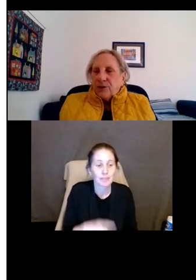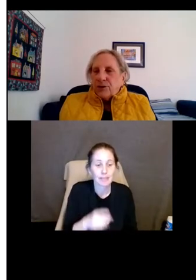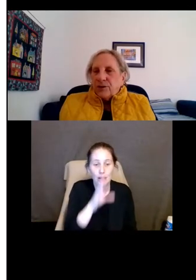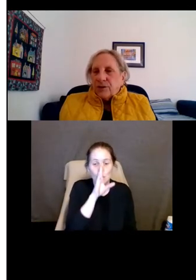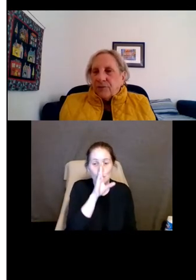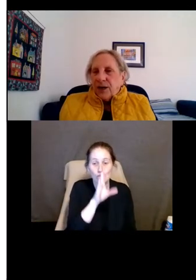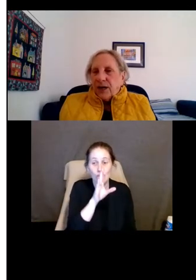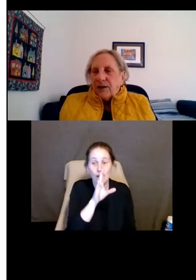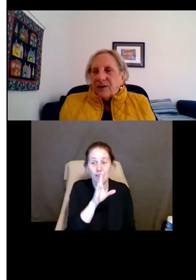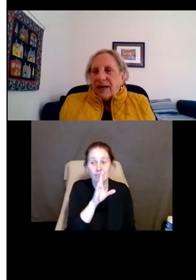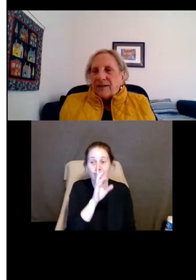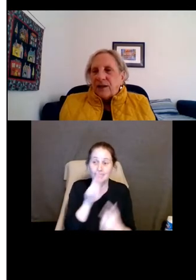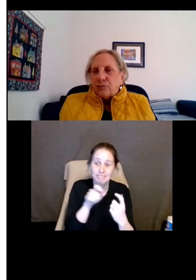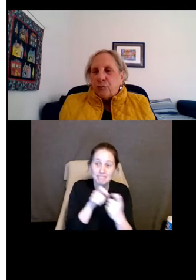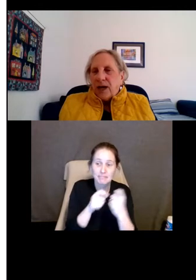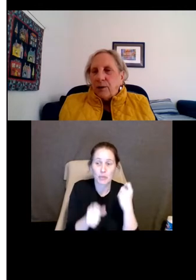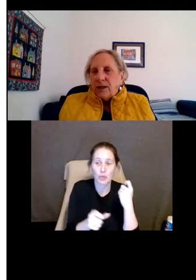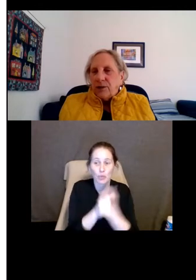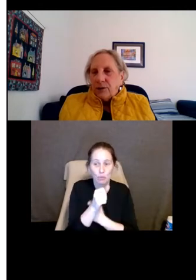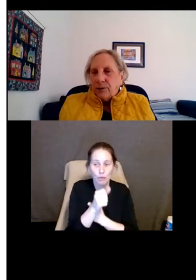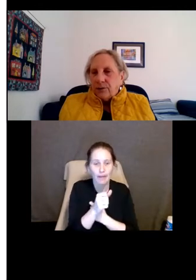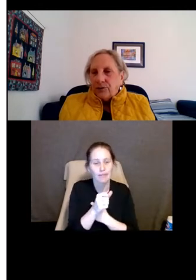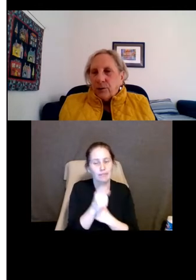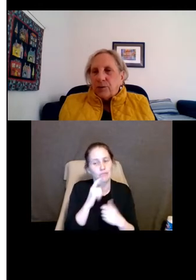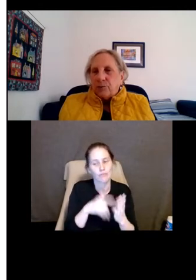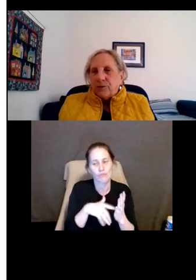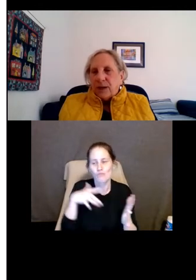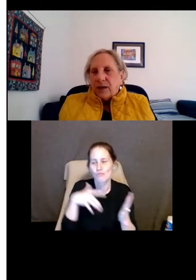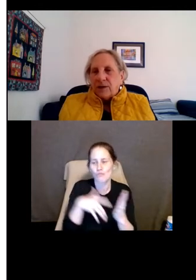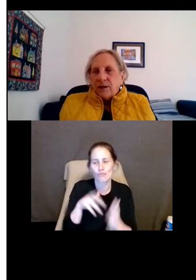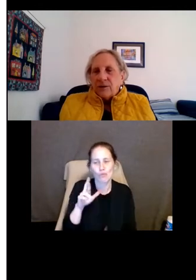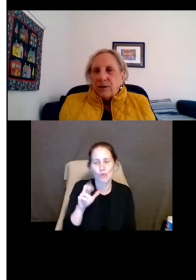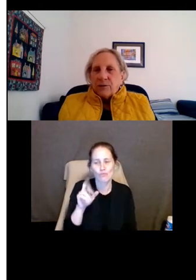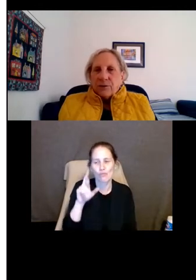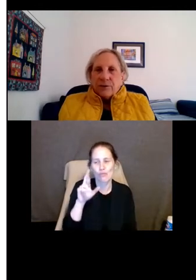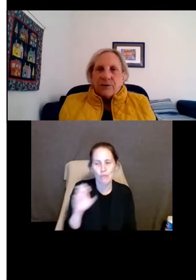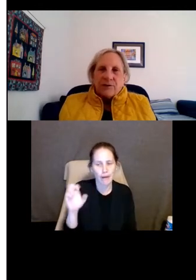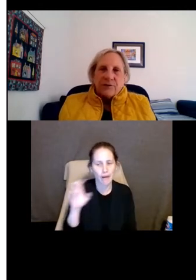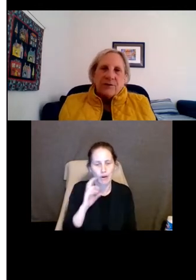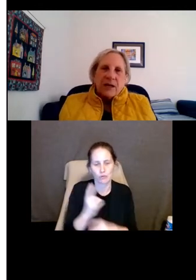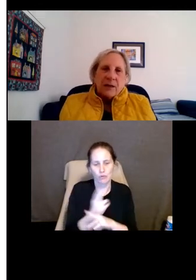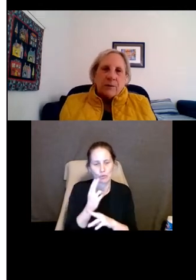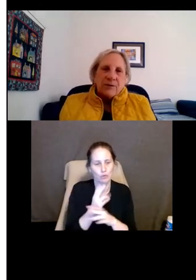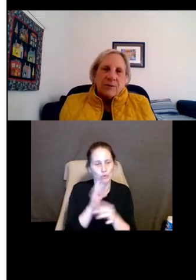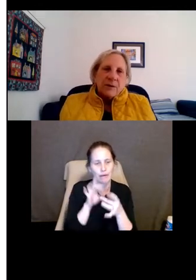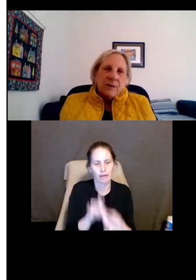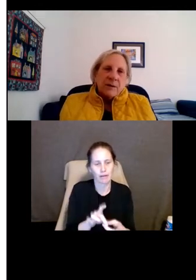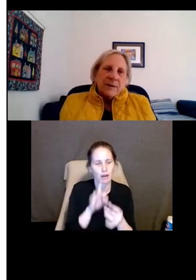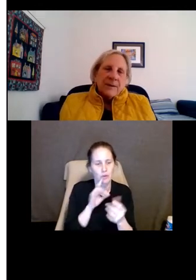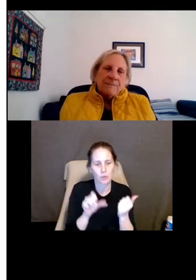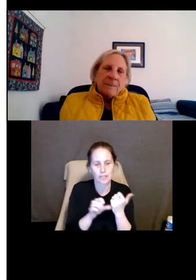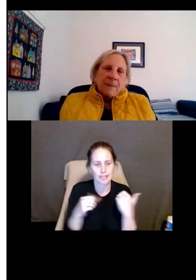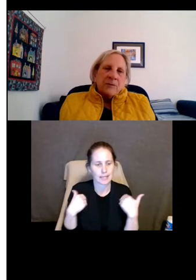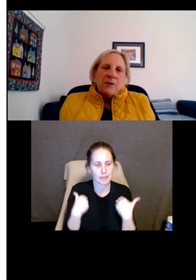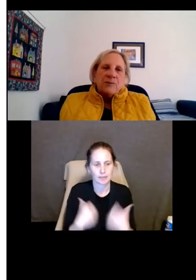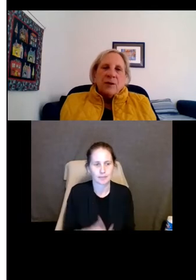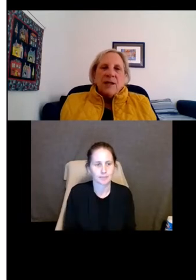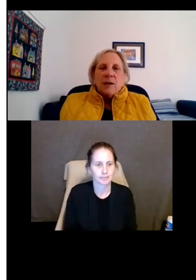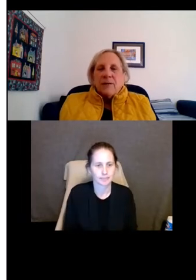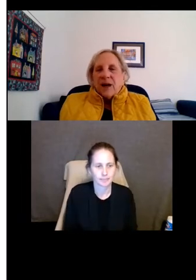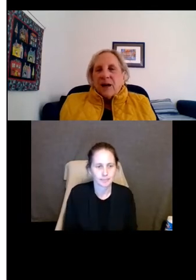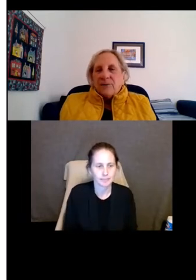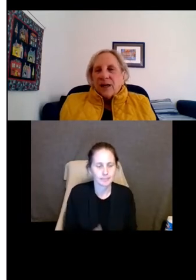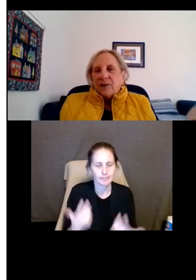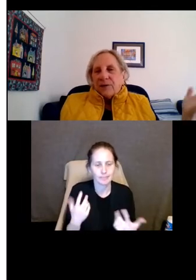threat provision of the Fair Housing Act is rarely used with respect to the use of assistance animals. So